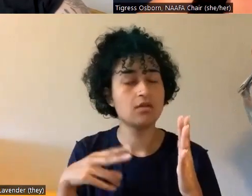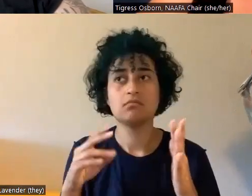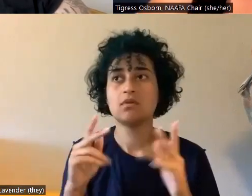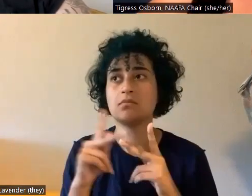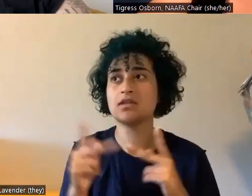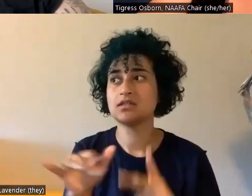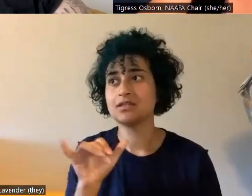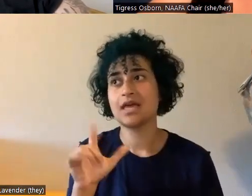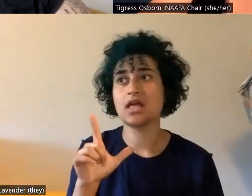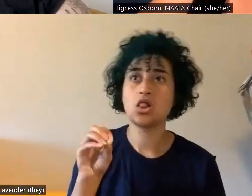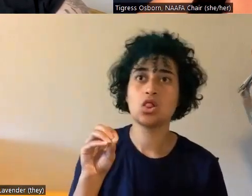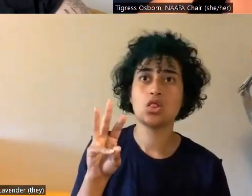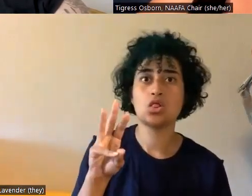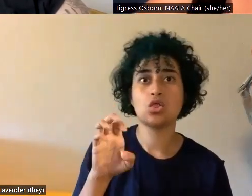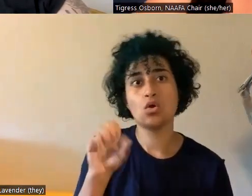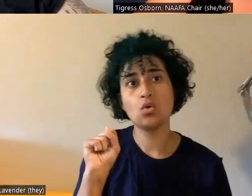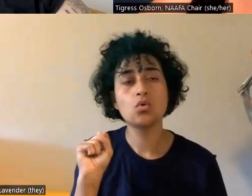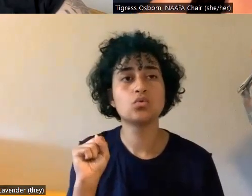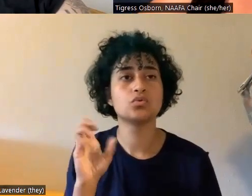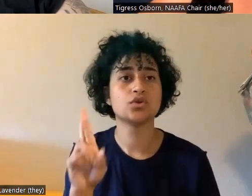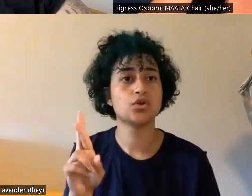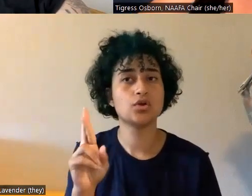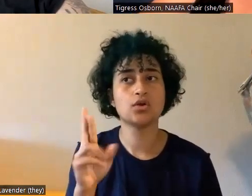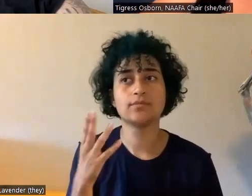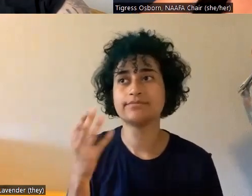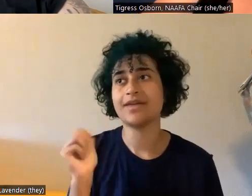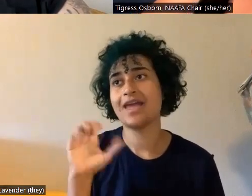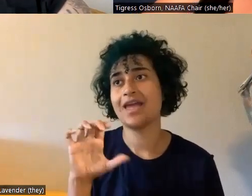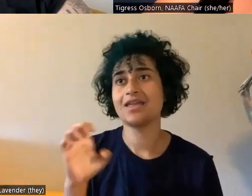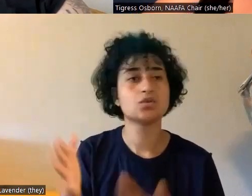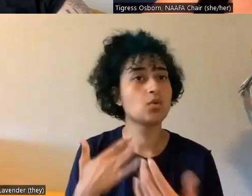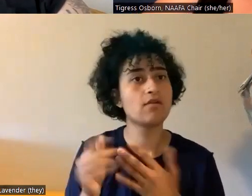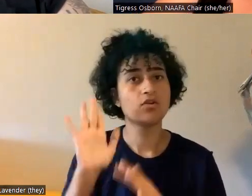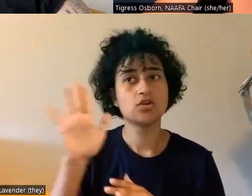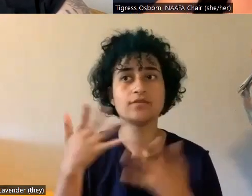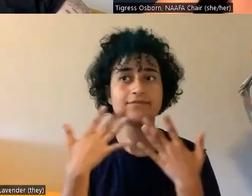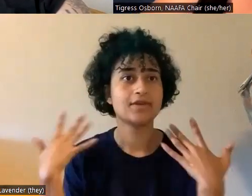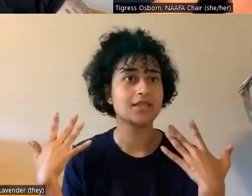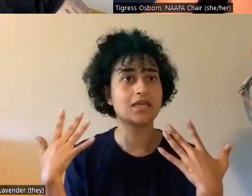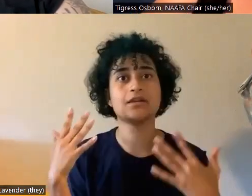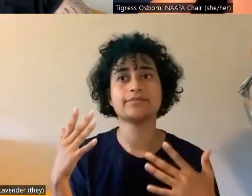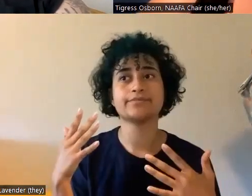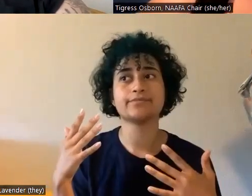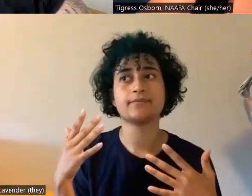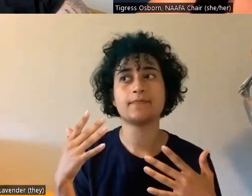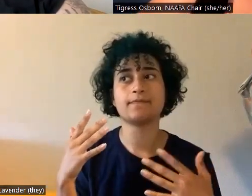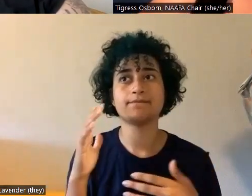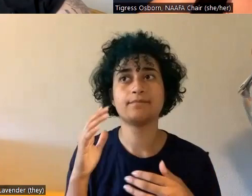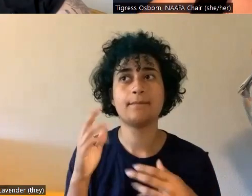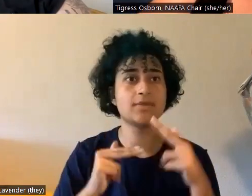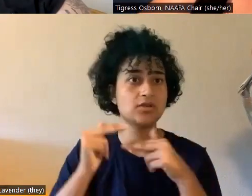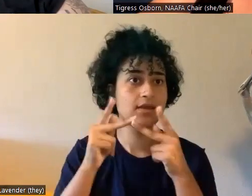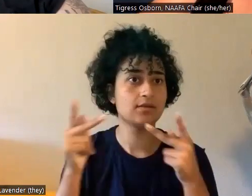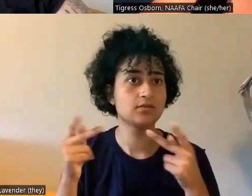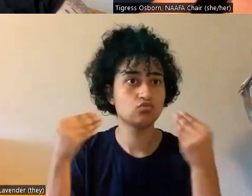Lowe's or, you know, whatever your Ace Hardware or whatever your friendly neighborhood hardware place is. Um, but they're also available to,